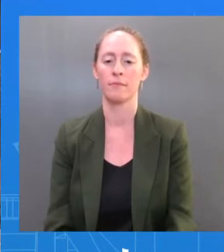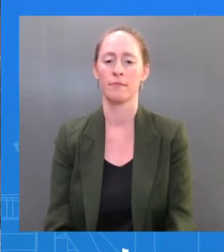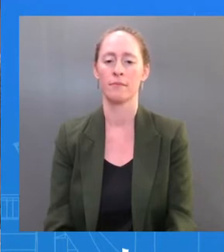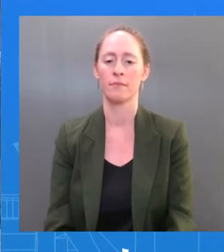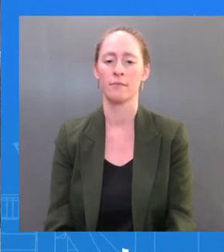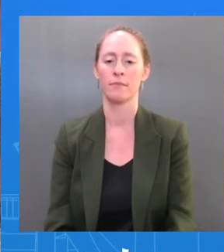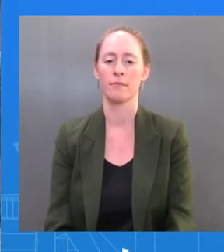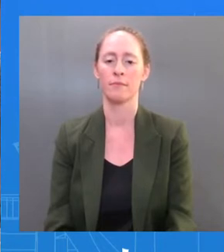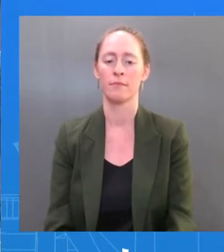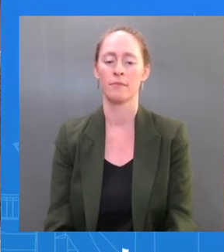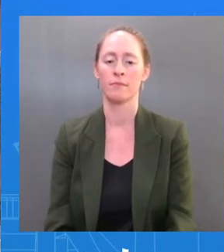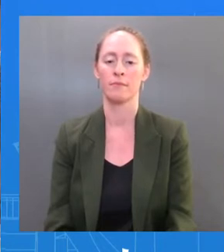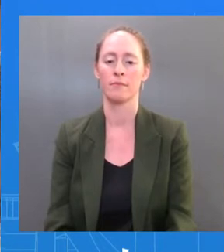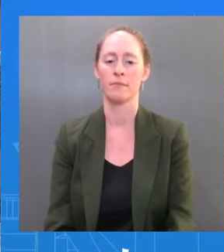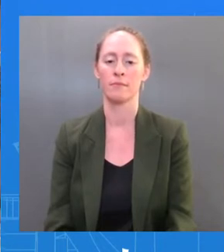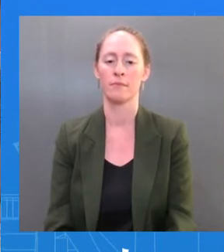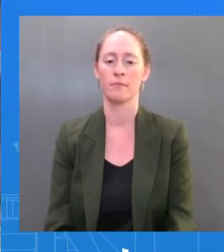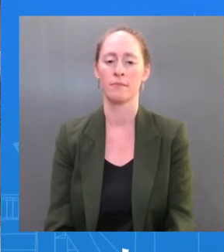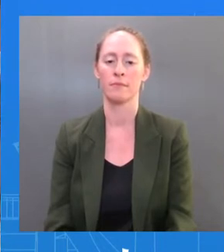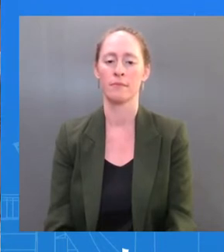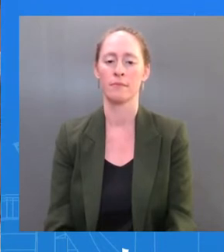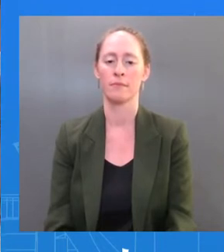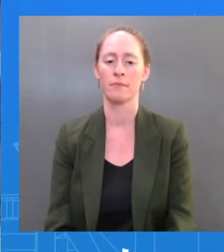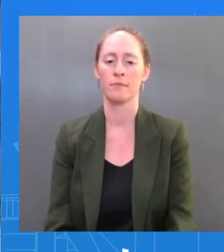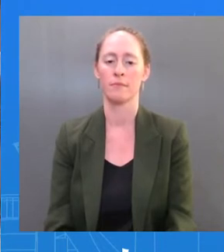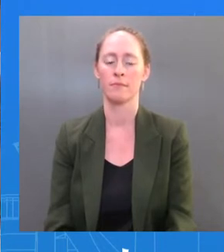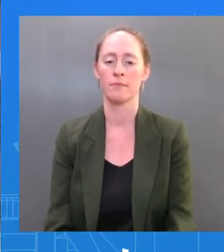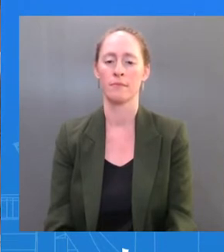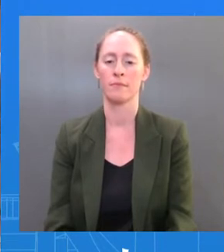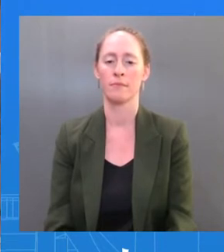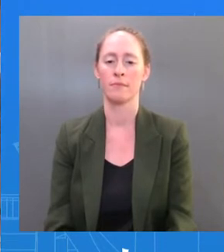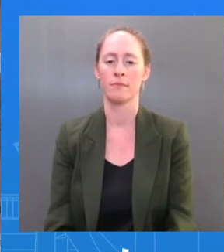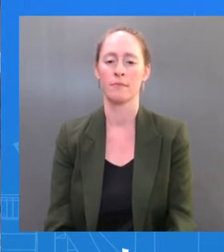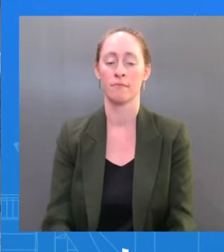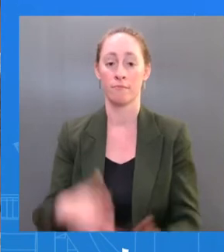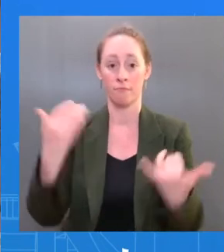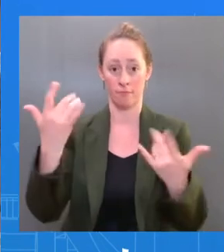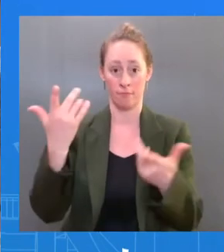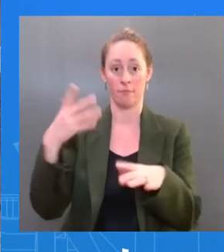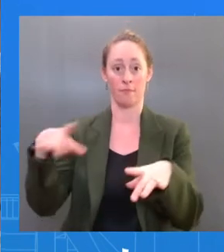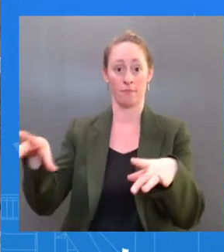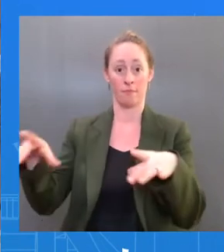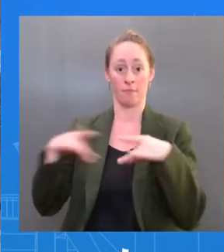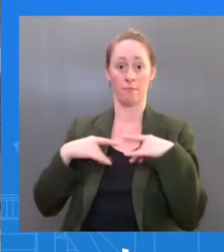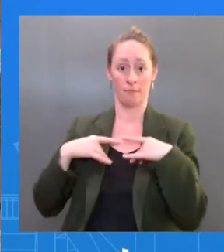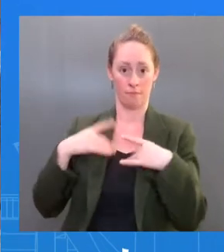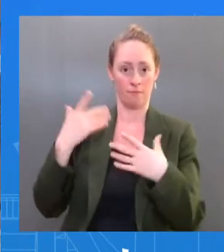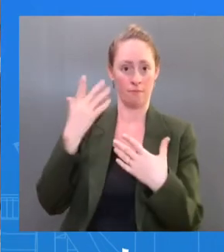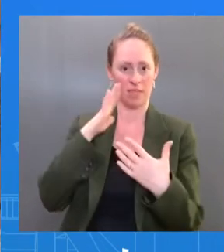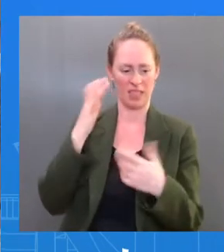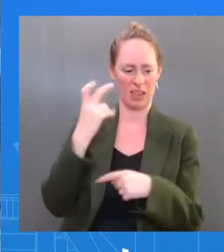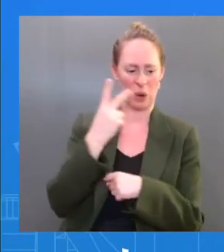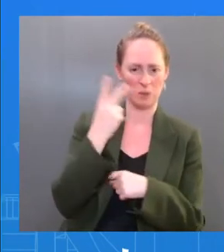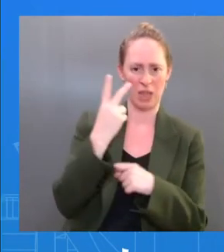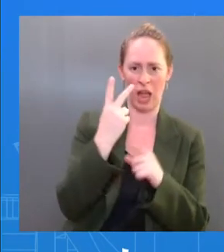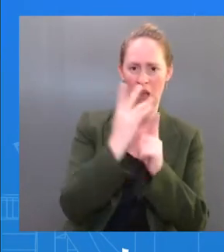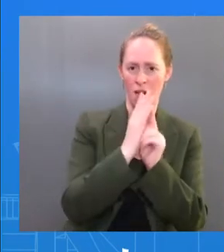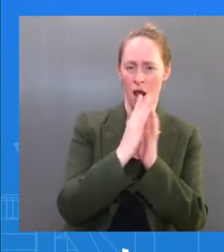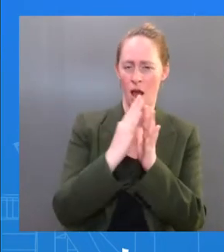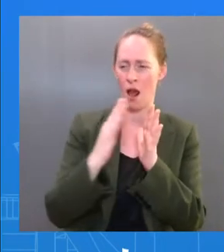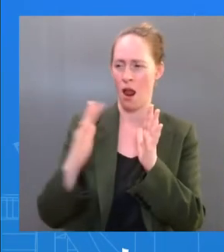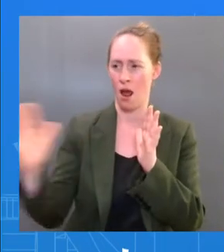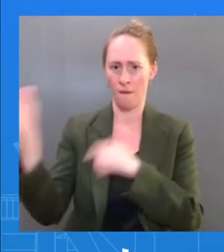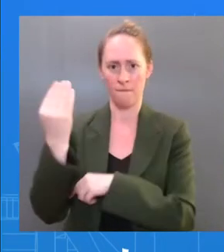White House reached out to those the President has been in contact with, personal, in-person contact with in that period of time? Mr. So,